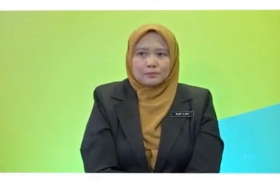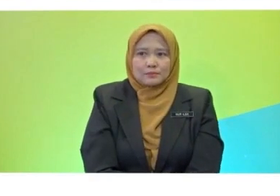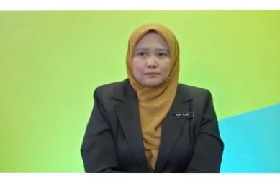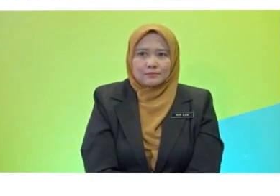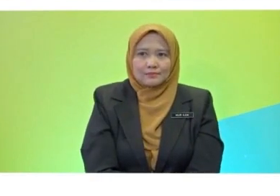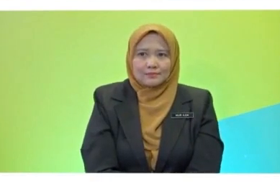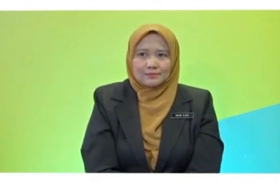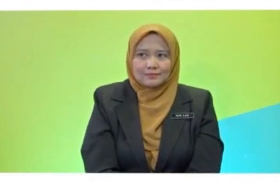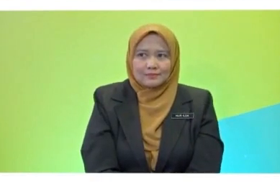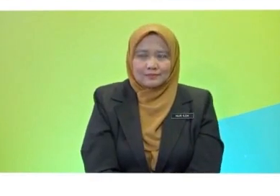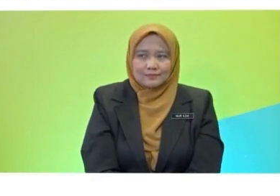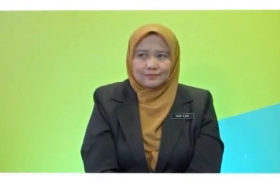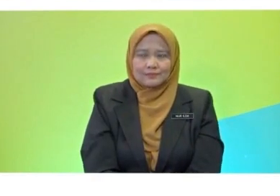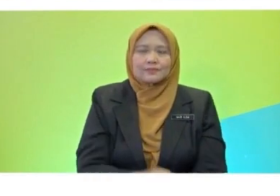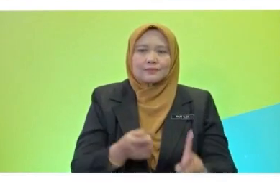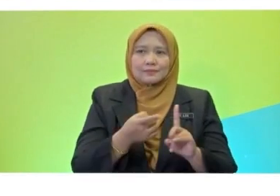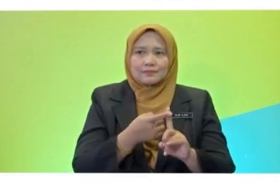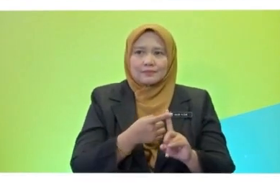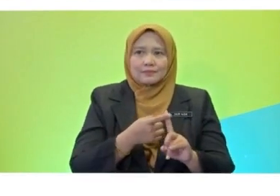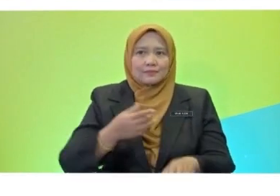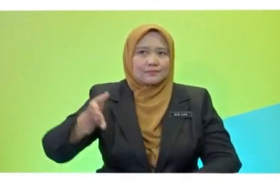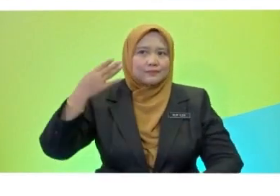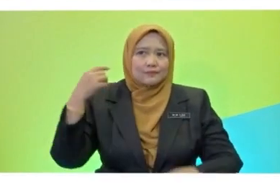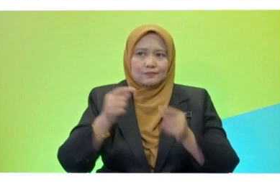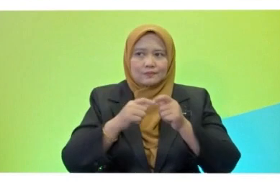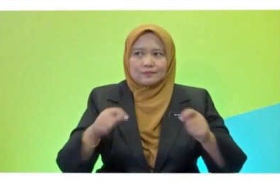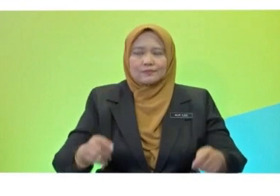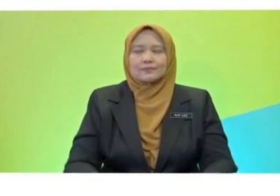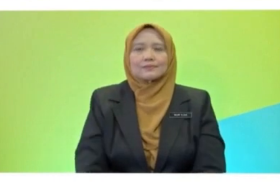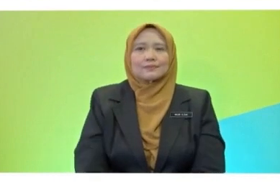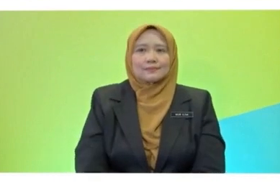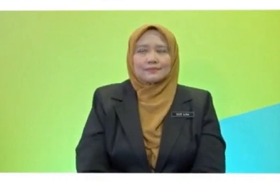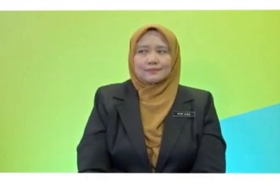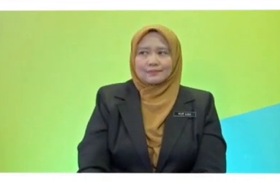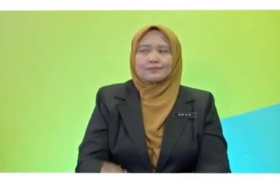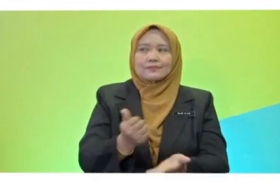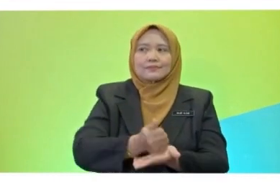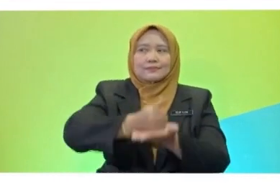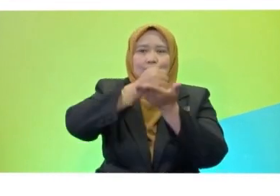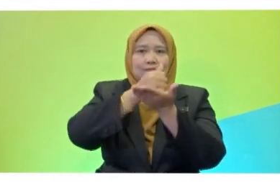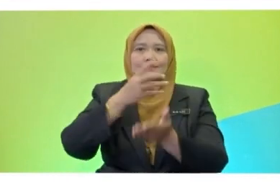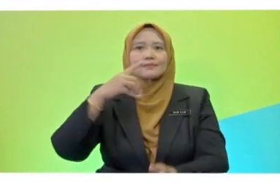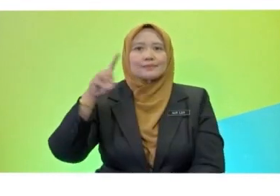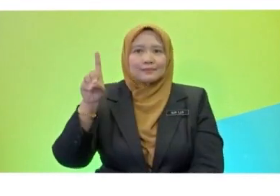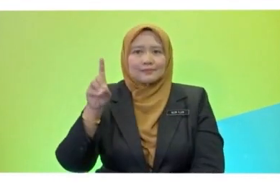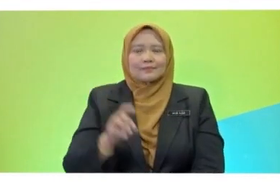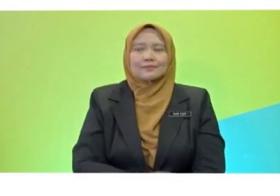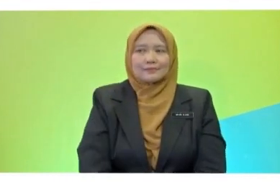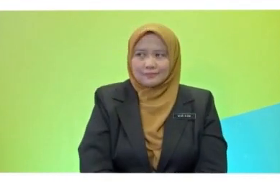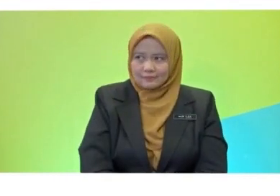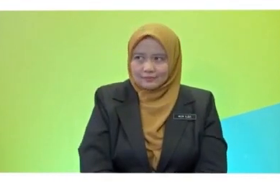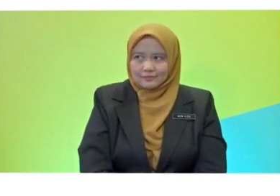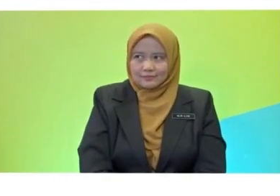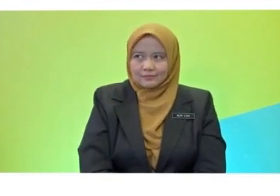So, Joel, what is the past tense for help? Help. Help. Help. Help. Very good. And